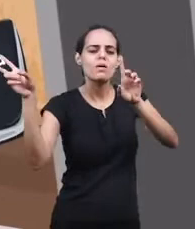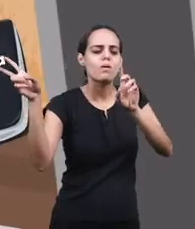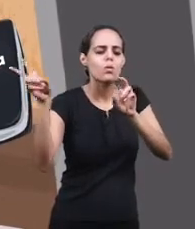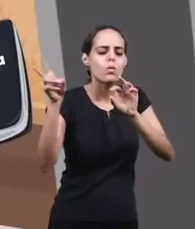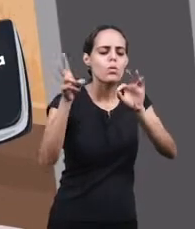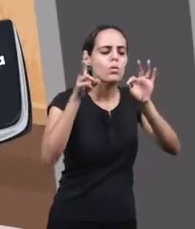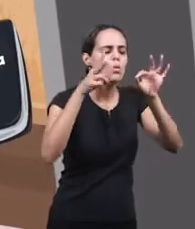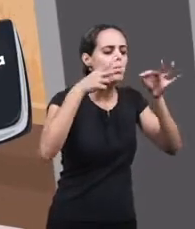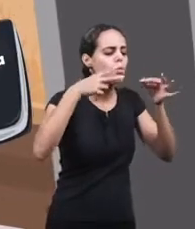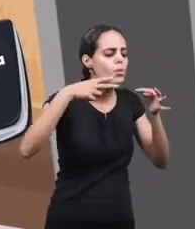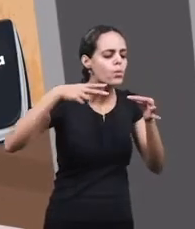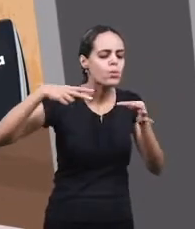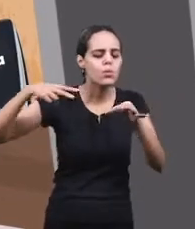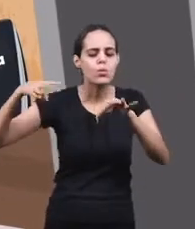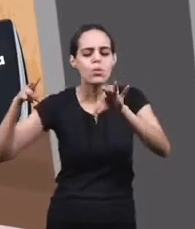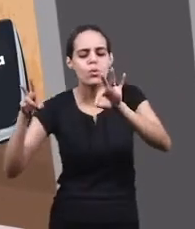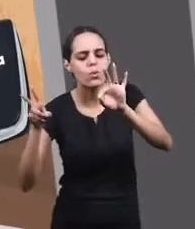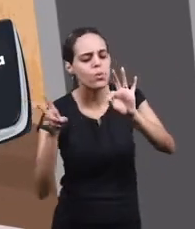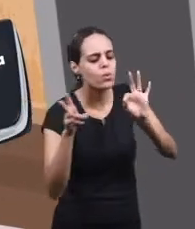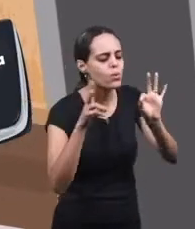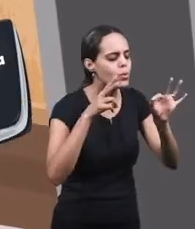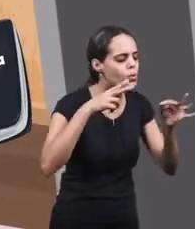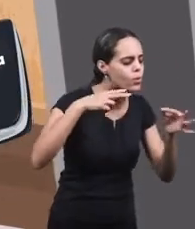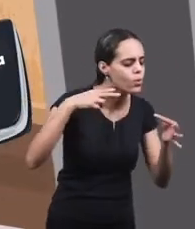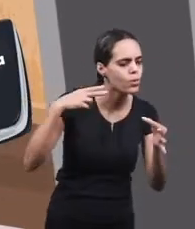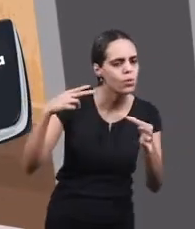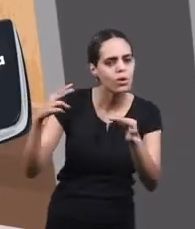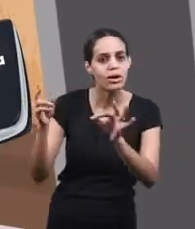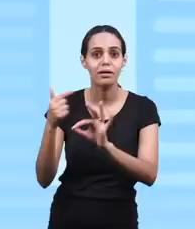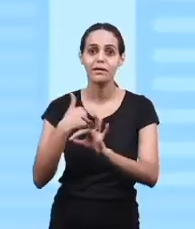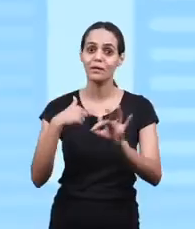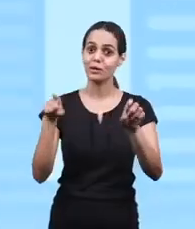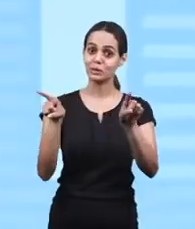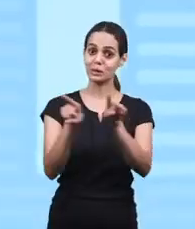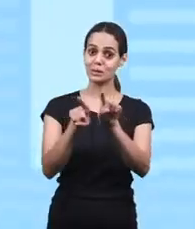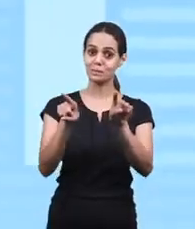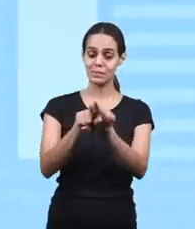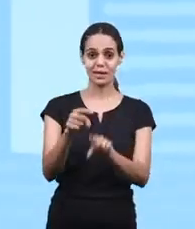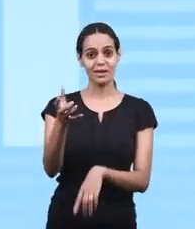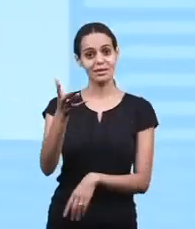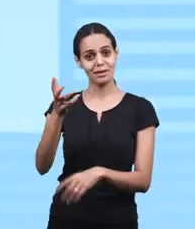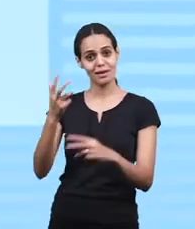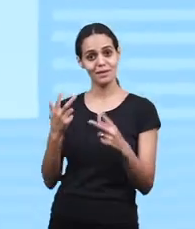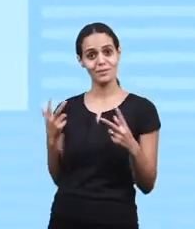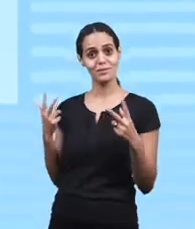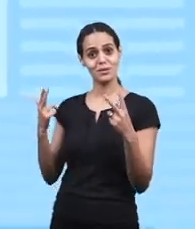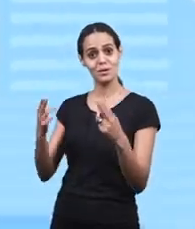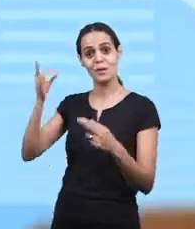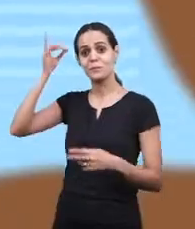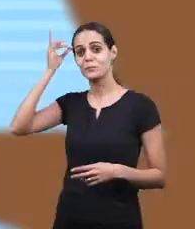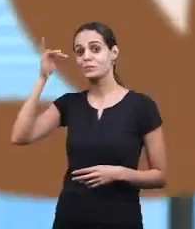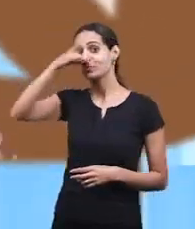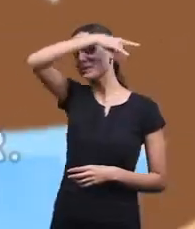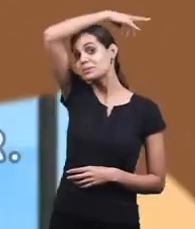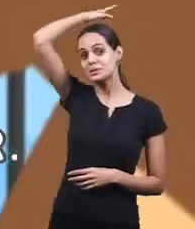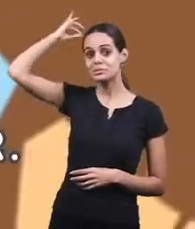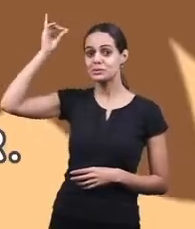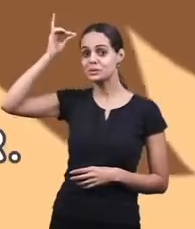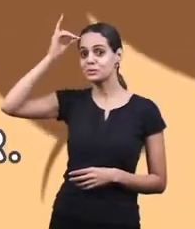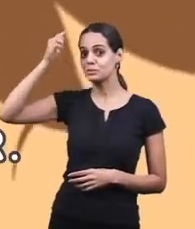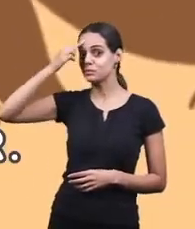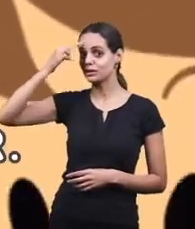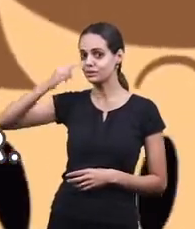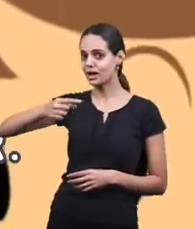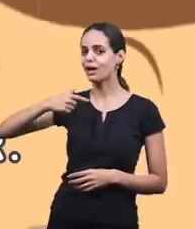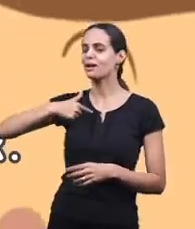I also want to be wherever